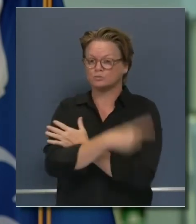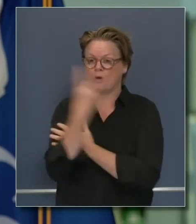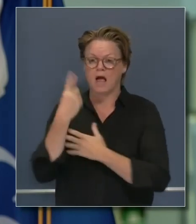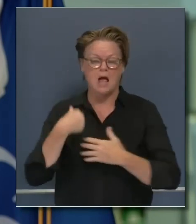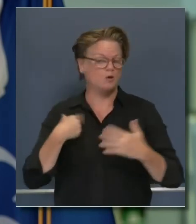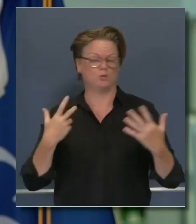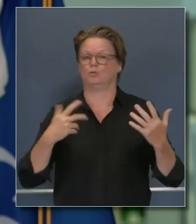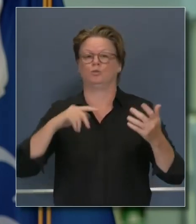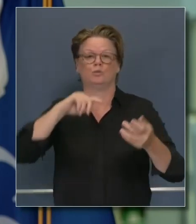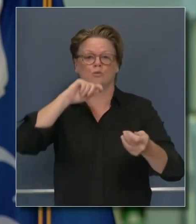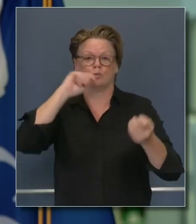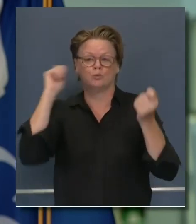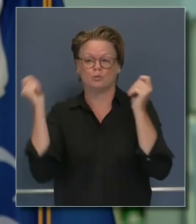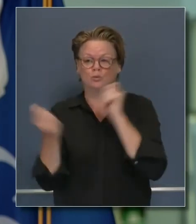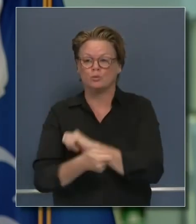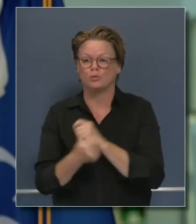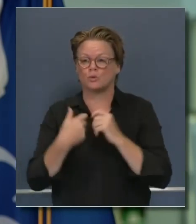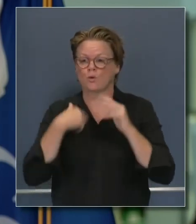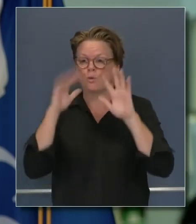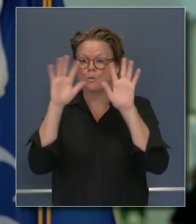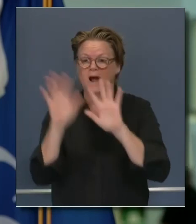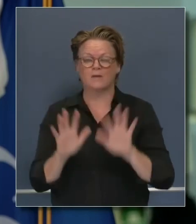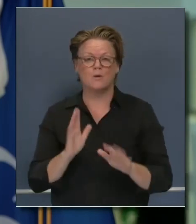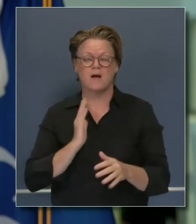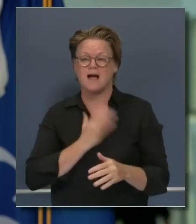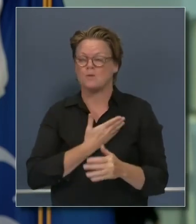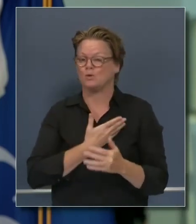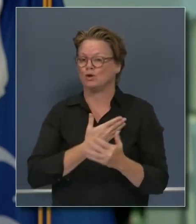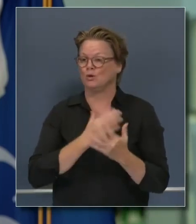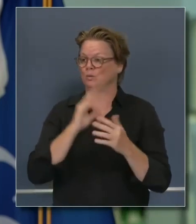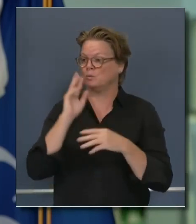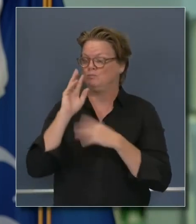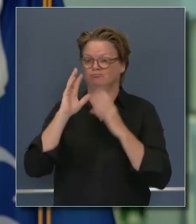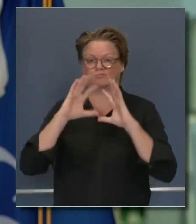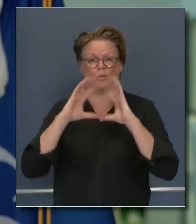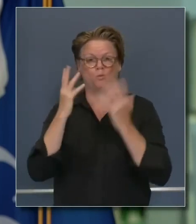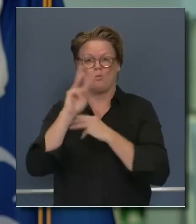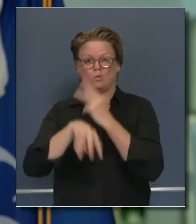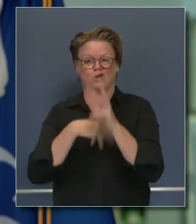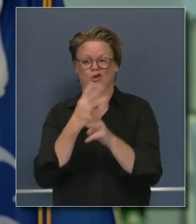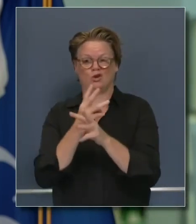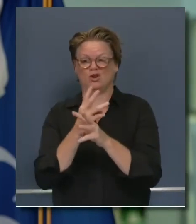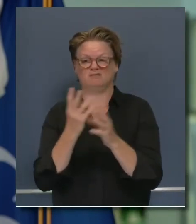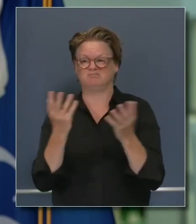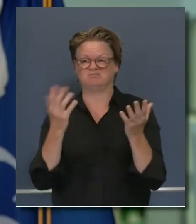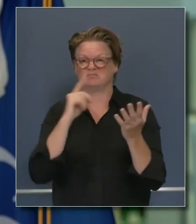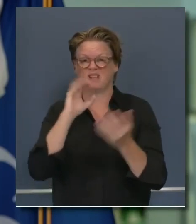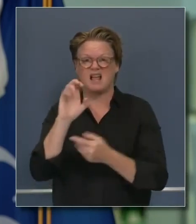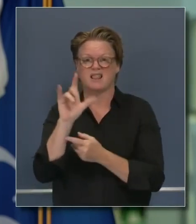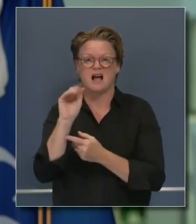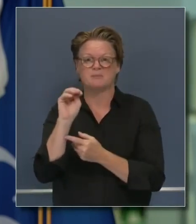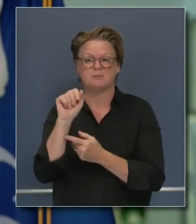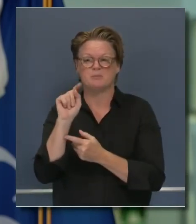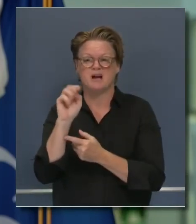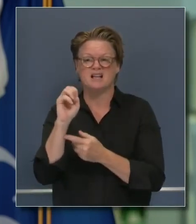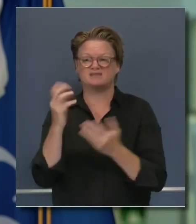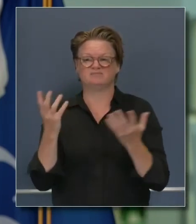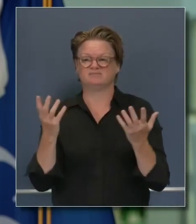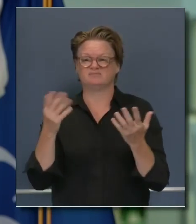consequence, it begs the question, is what the scientists have been saying, 98-plus, 99 percent of them, for decades